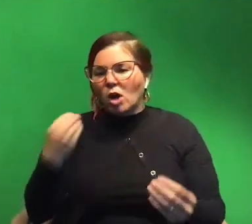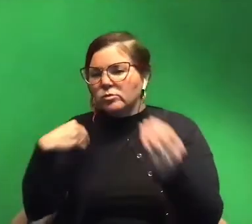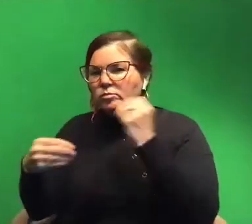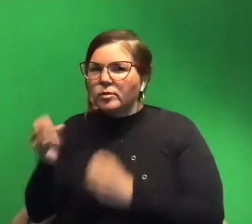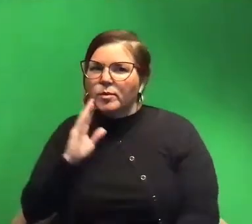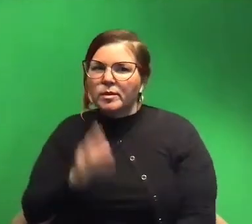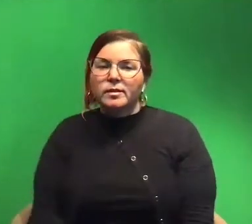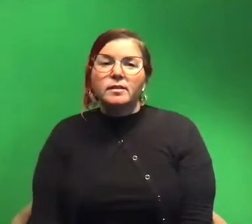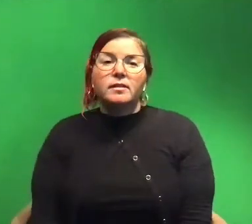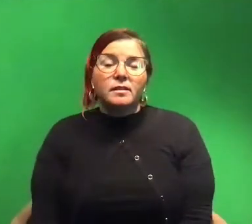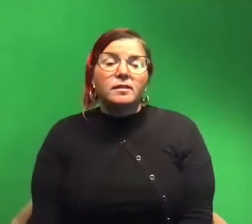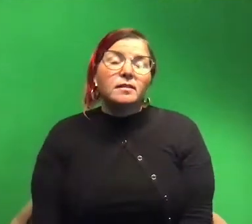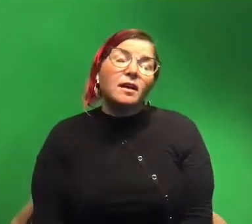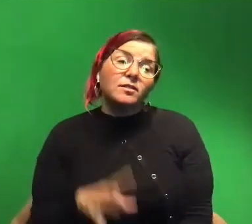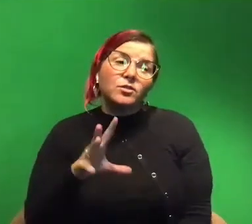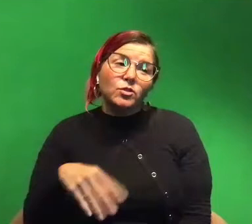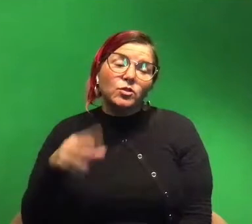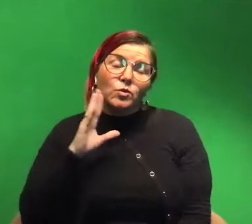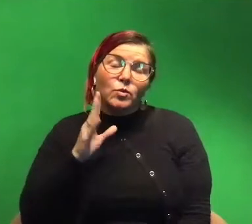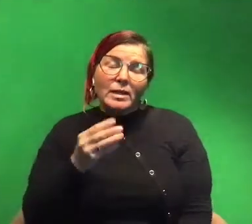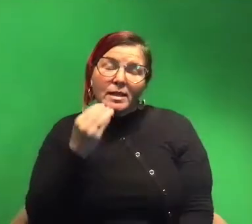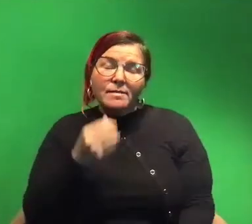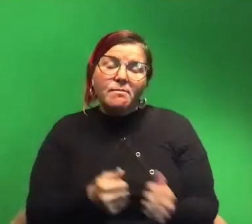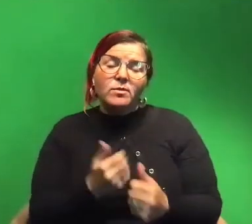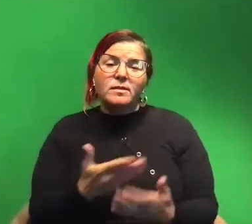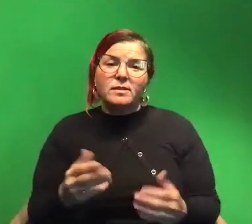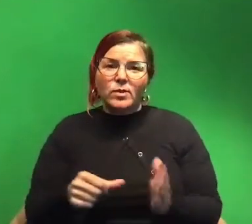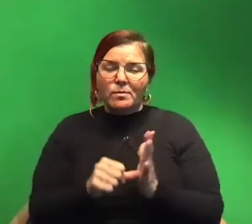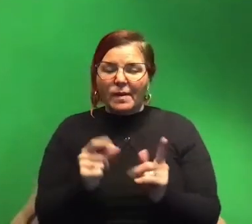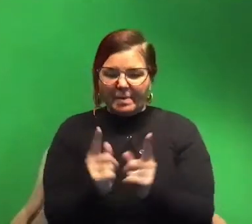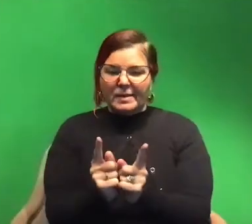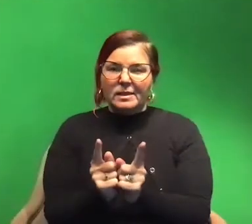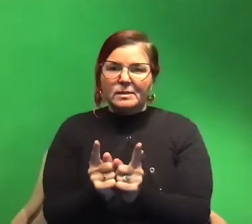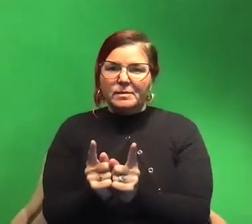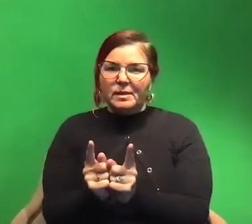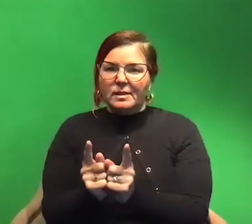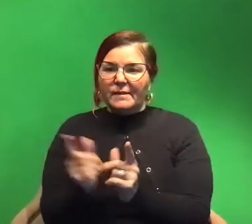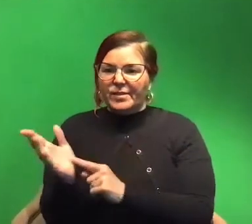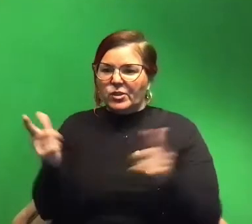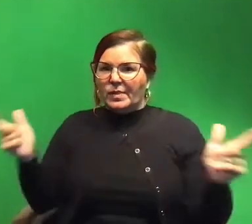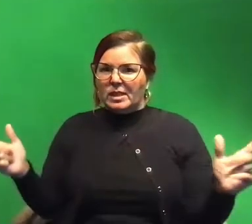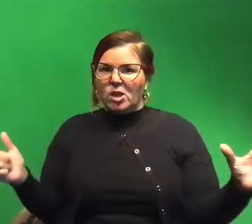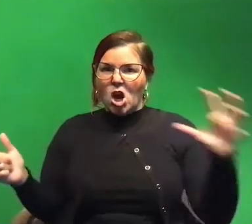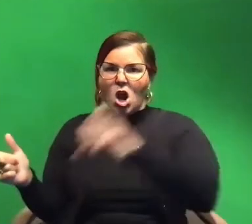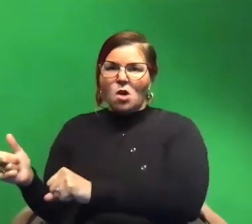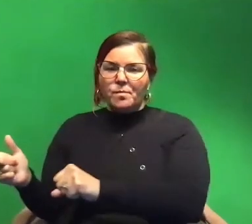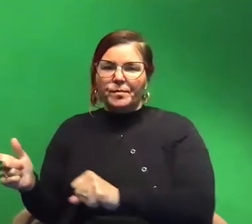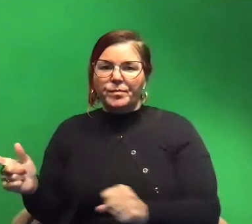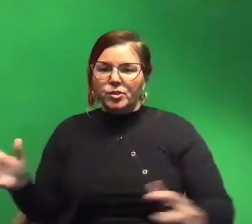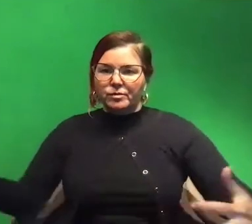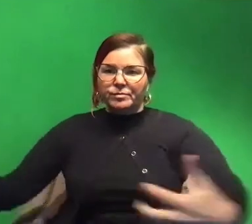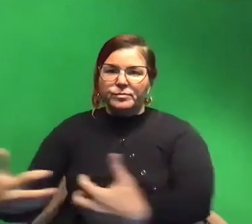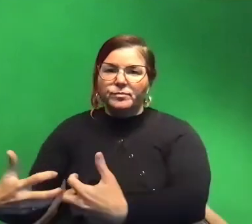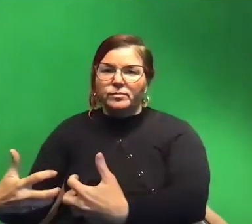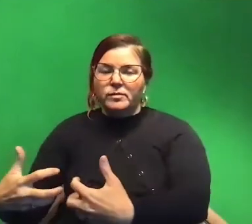eat most things they would i mean it was impressive you'd have a squid this big take on a fish this big it just wraps its arms around it and it